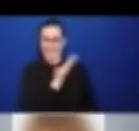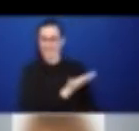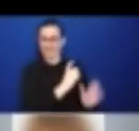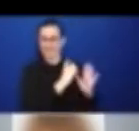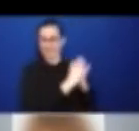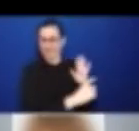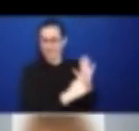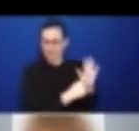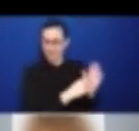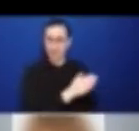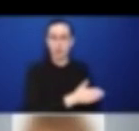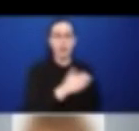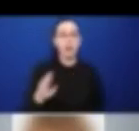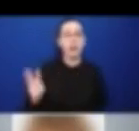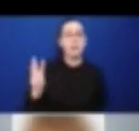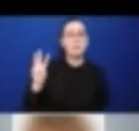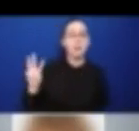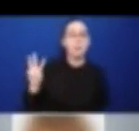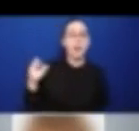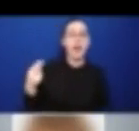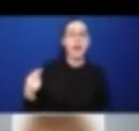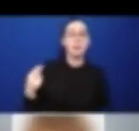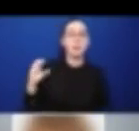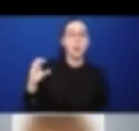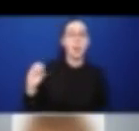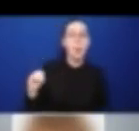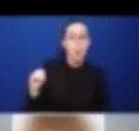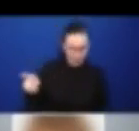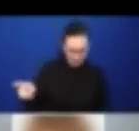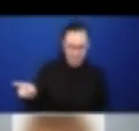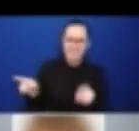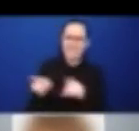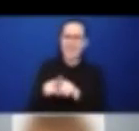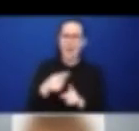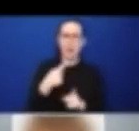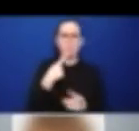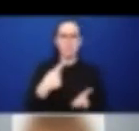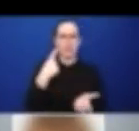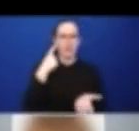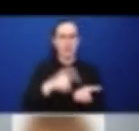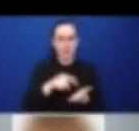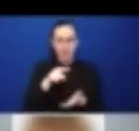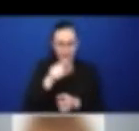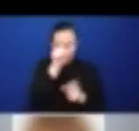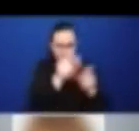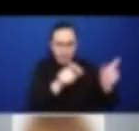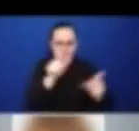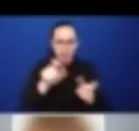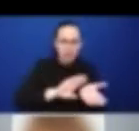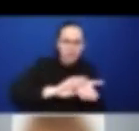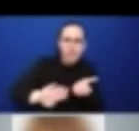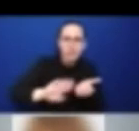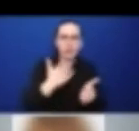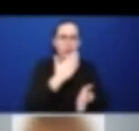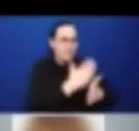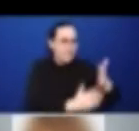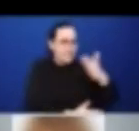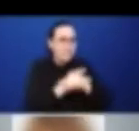recognition that certain populations such as those with disability may be impacted more significantly by COVID-19.